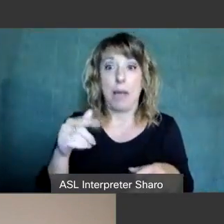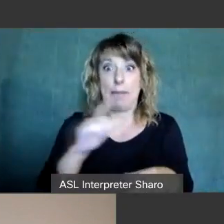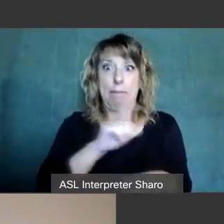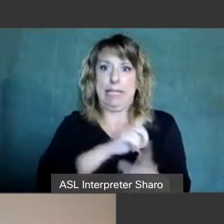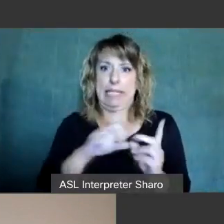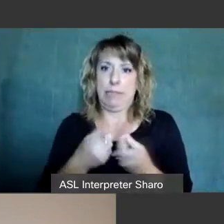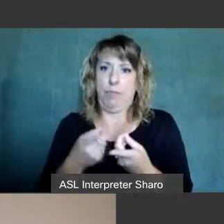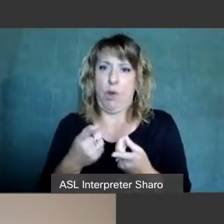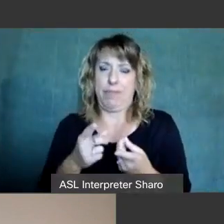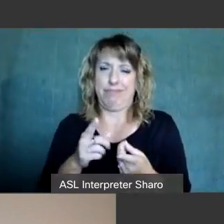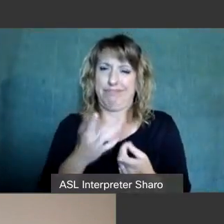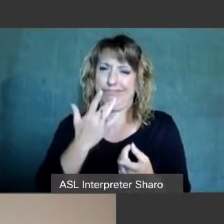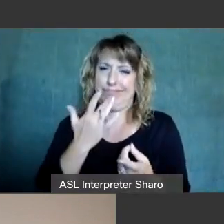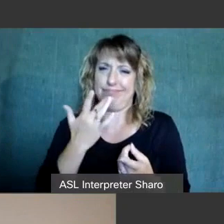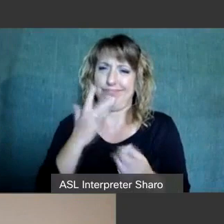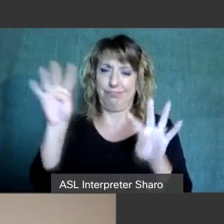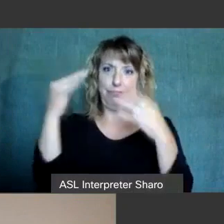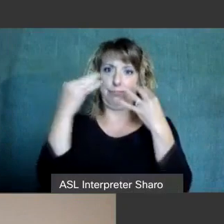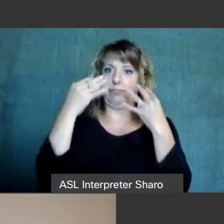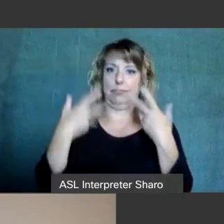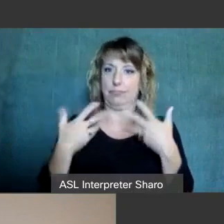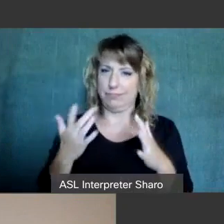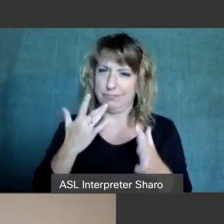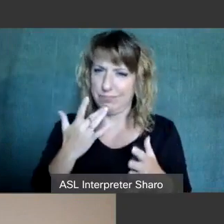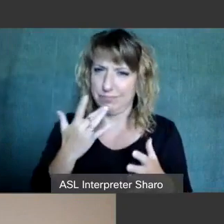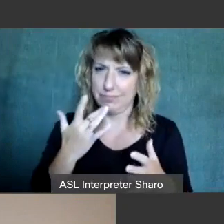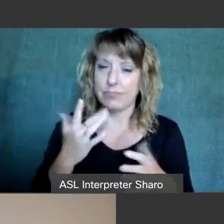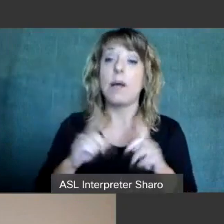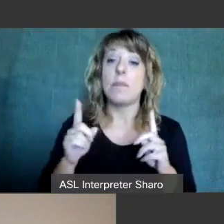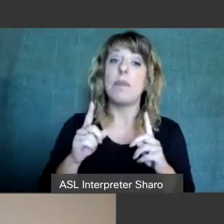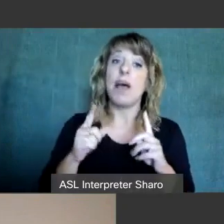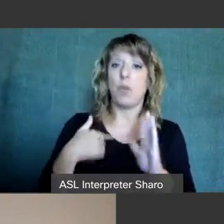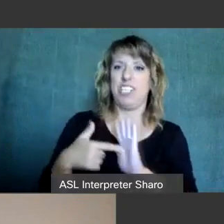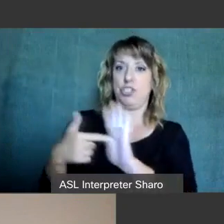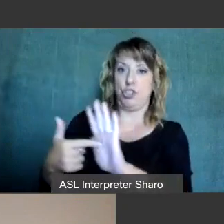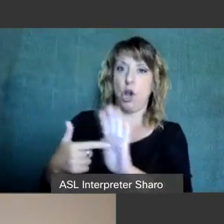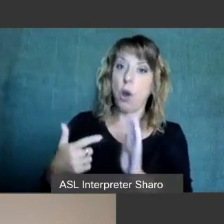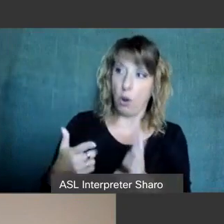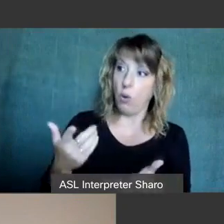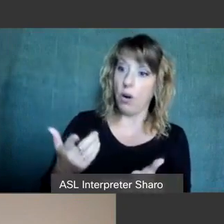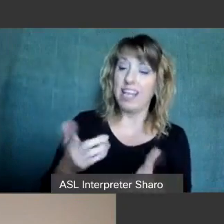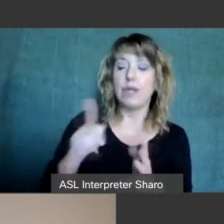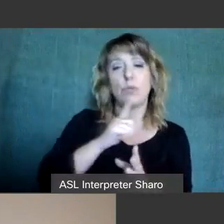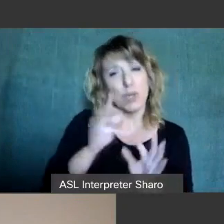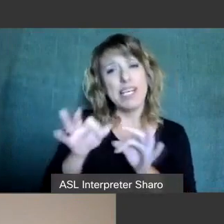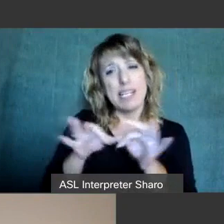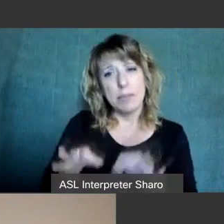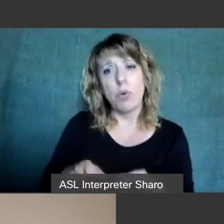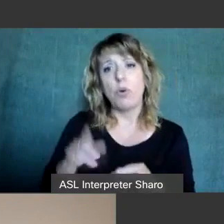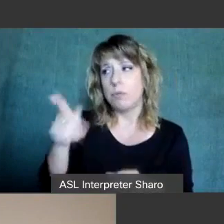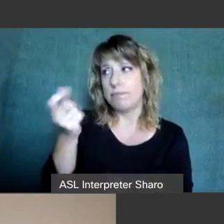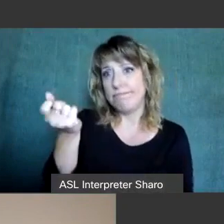and so we show that in the beginning to get the attention of the officer to explain why it's so important that they understand